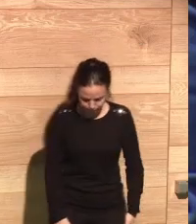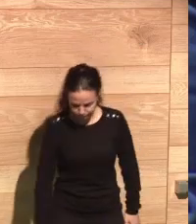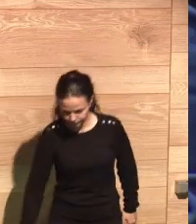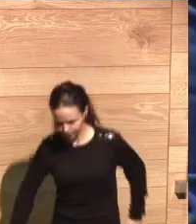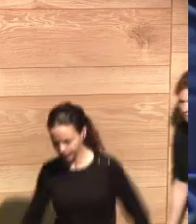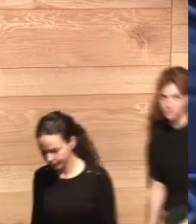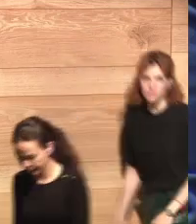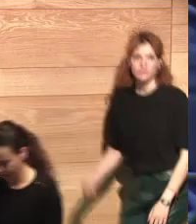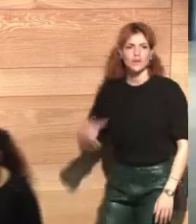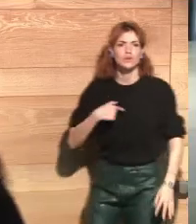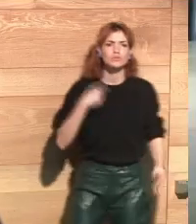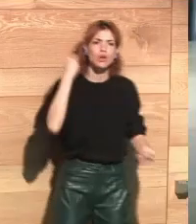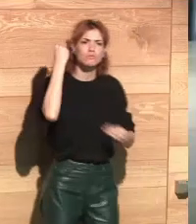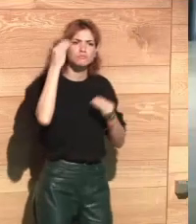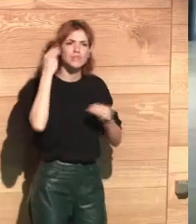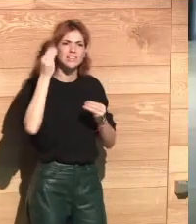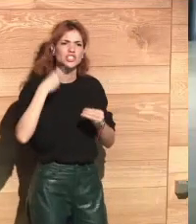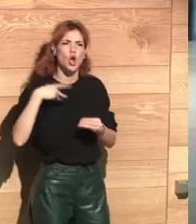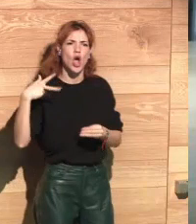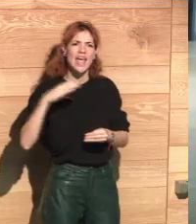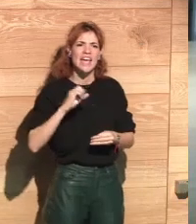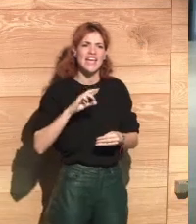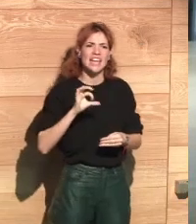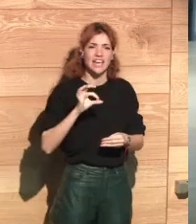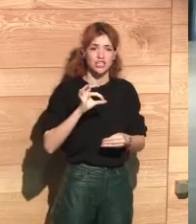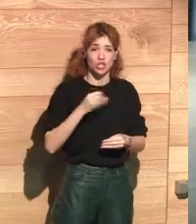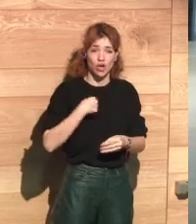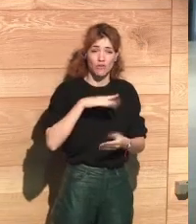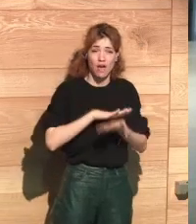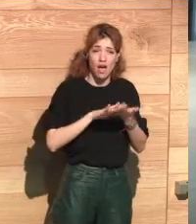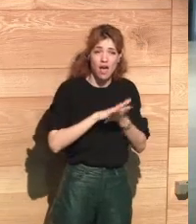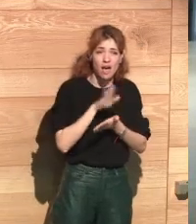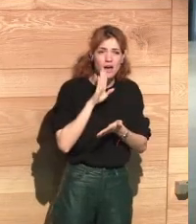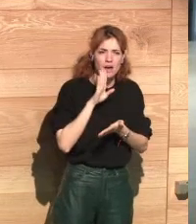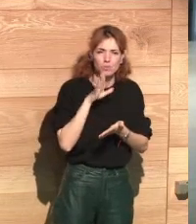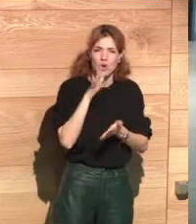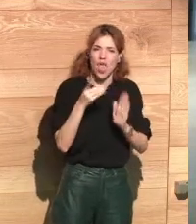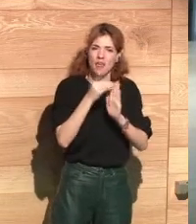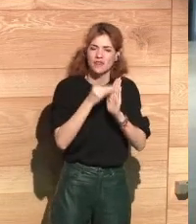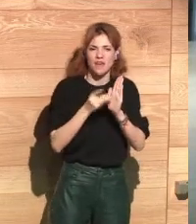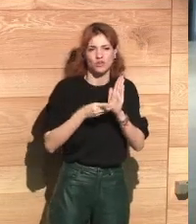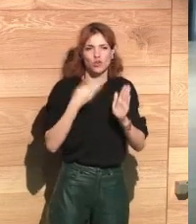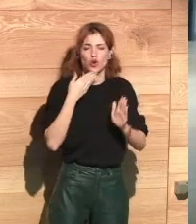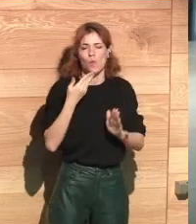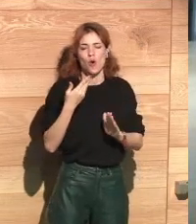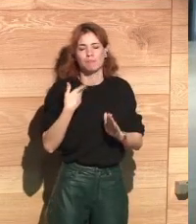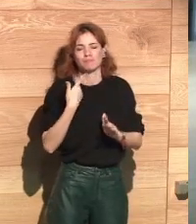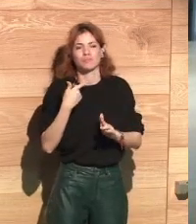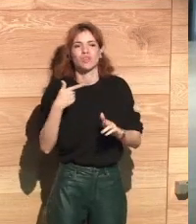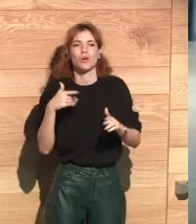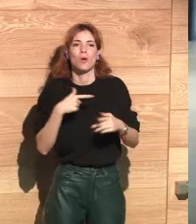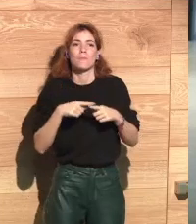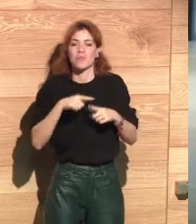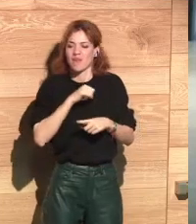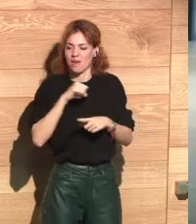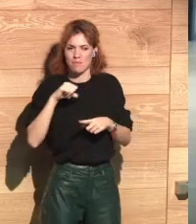models. I think some of the things that Christophe has raised are symptoms of